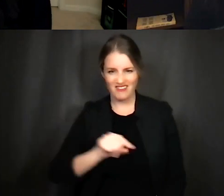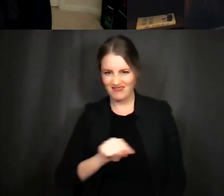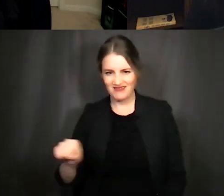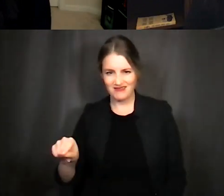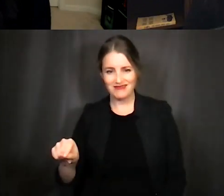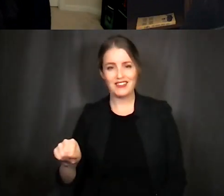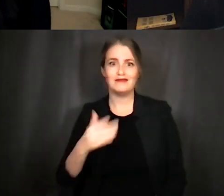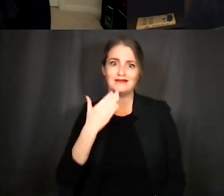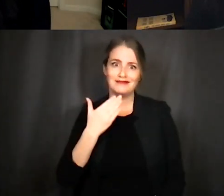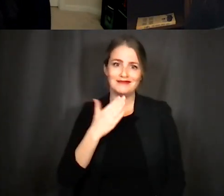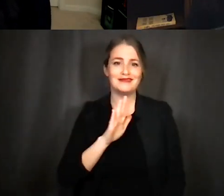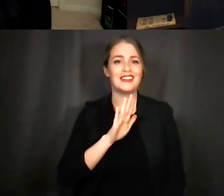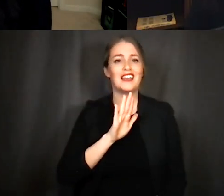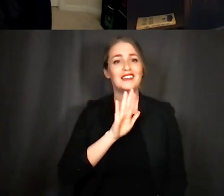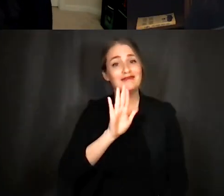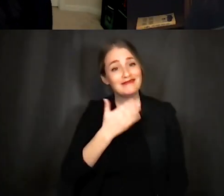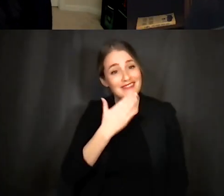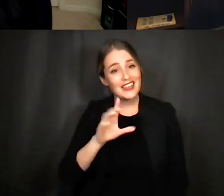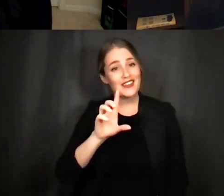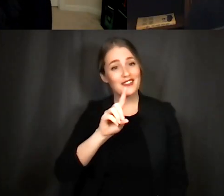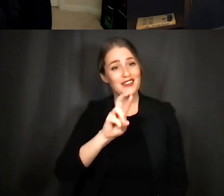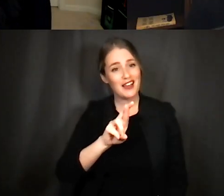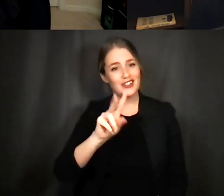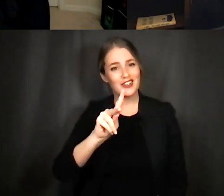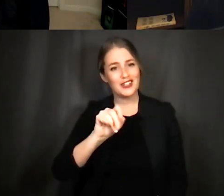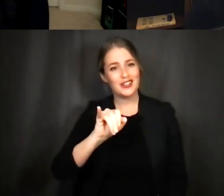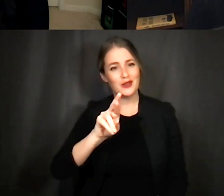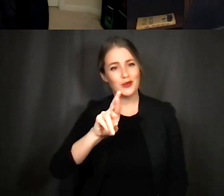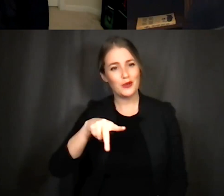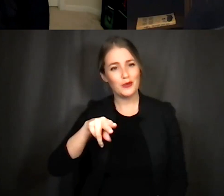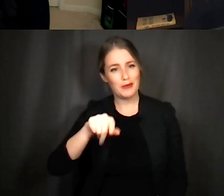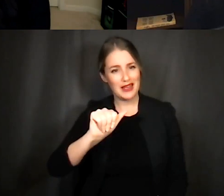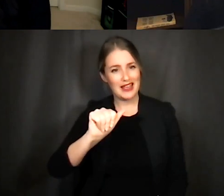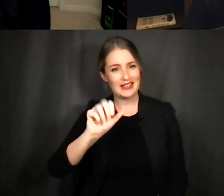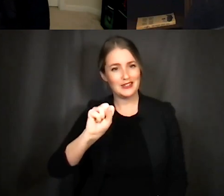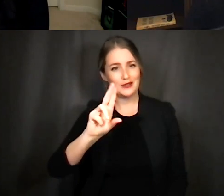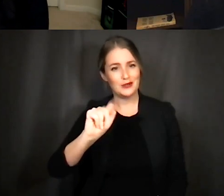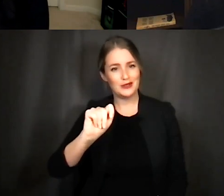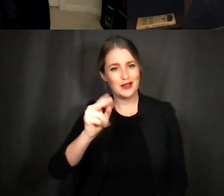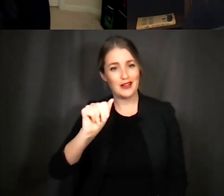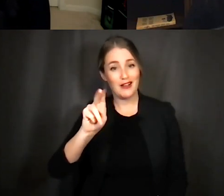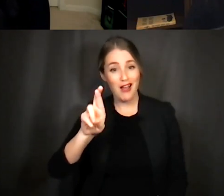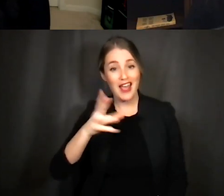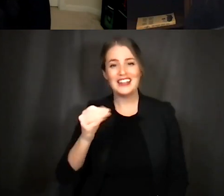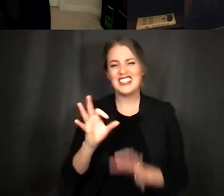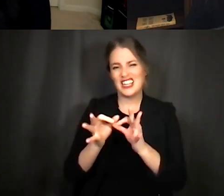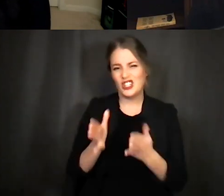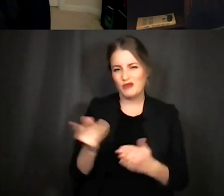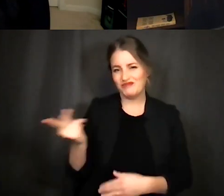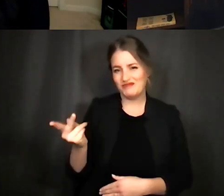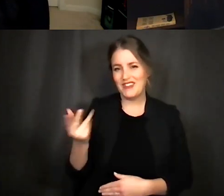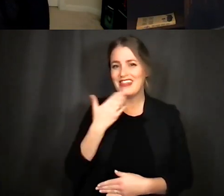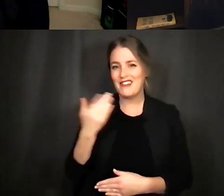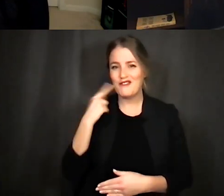answers so thank you dr kirpa sudhakar and thank you to our asl interpreters for joining us this evening